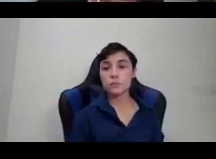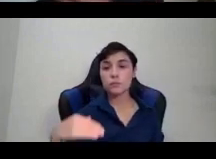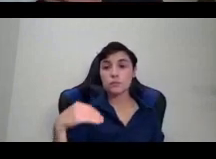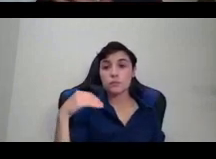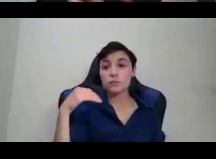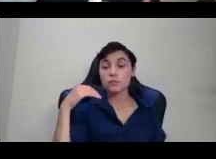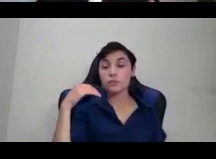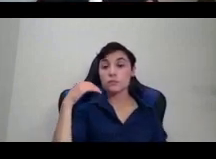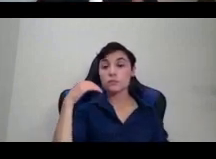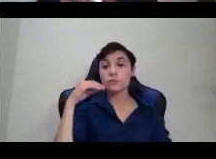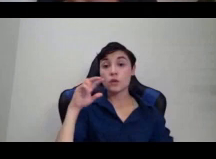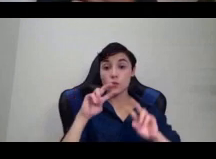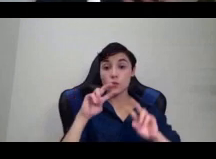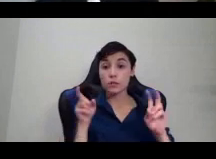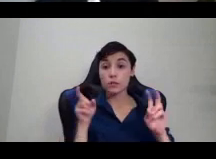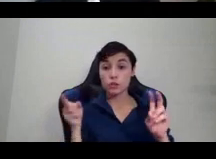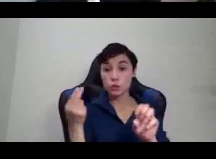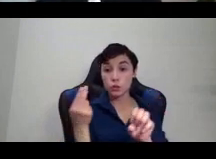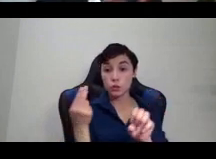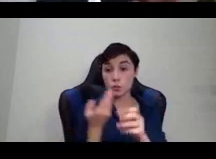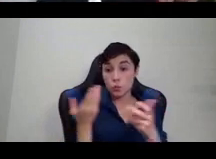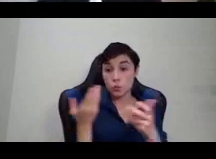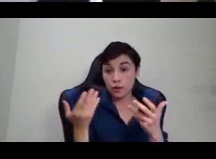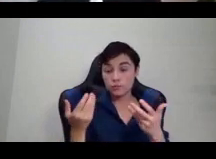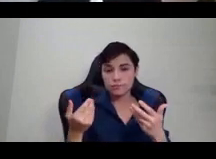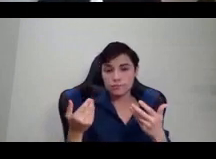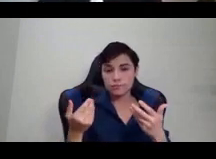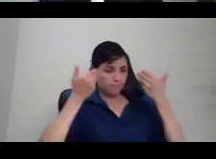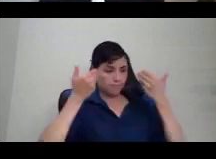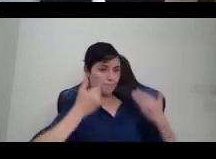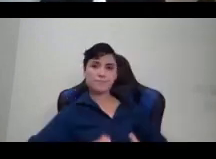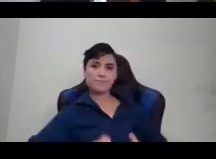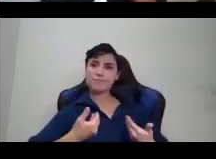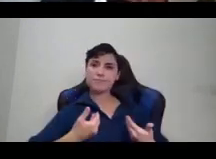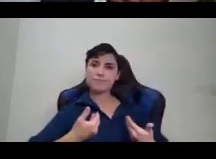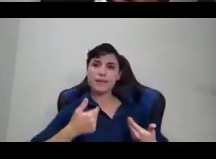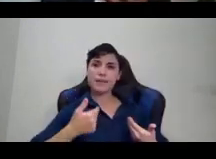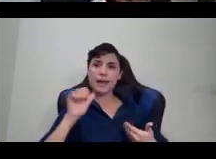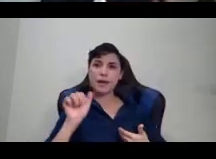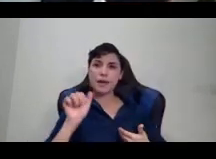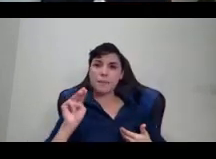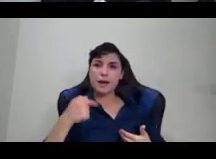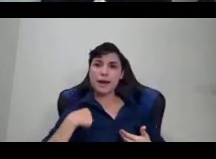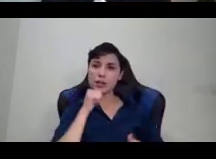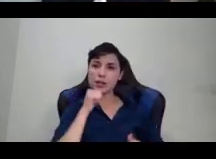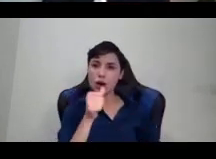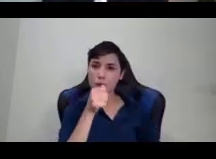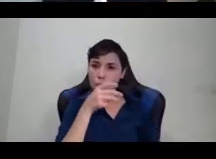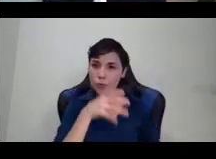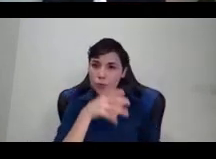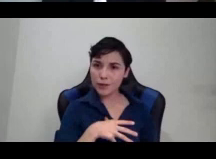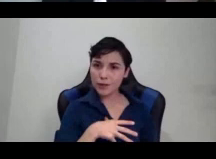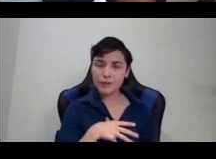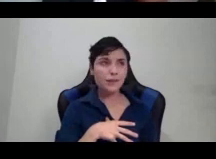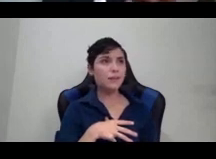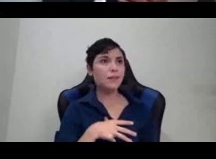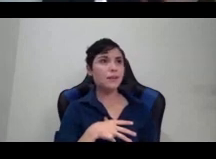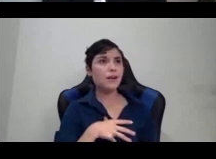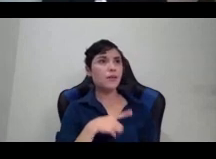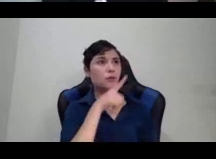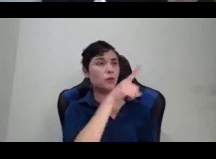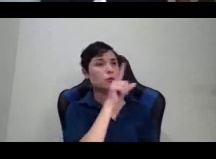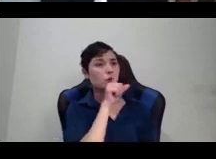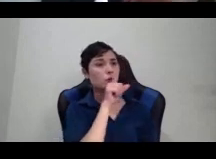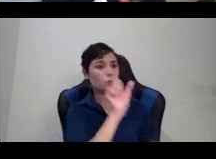the phrase was, that she used was, aren't I a woman? Am I not a woman? Is this, is this, is this really the category that you all are creating? Because